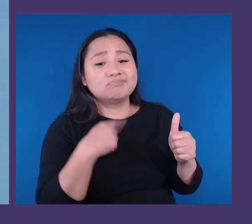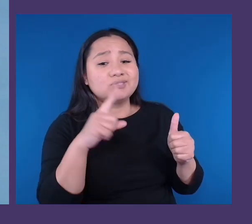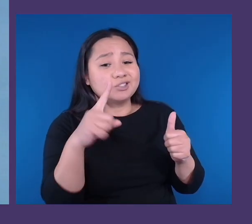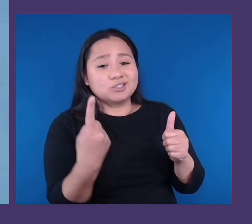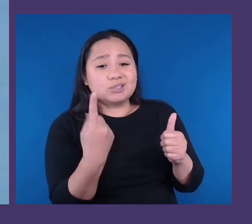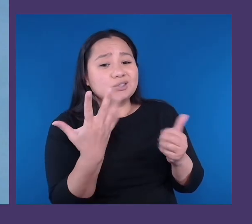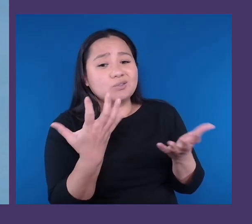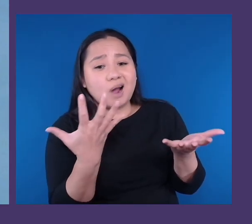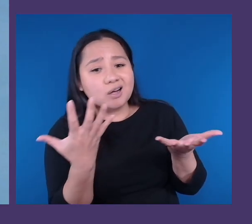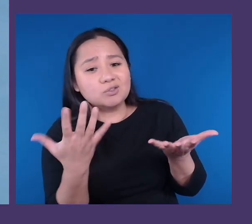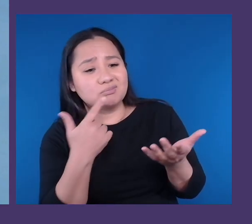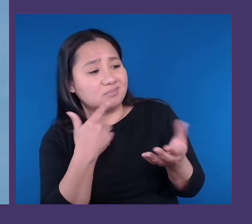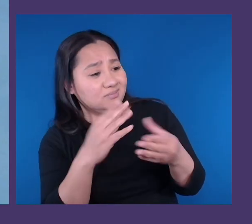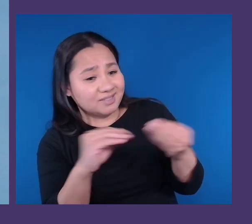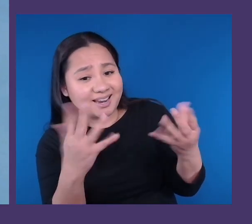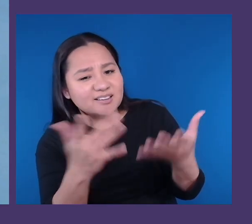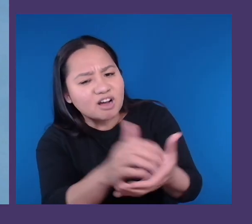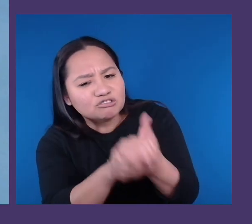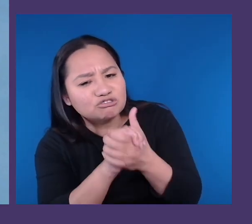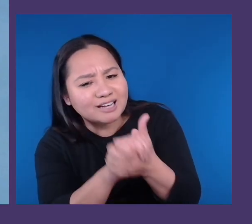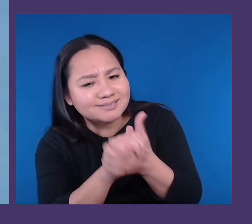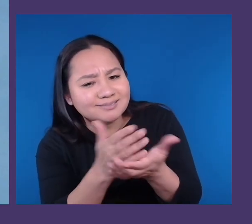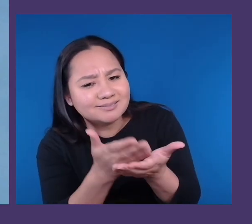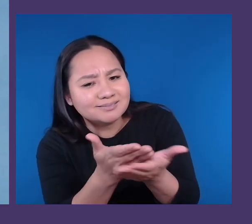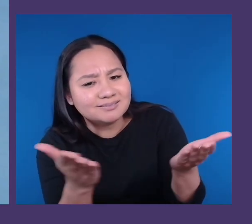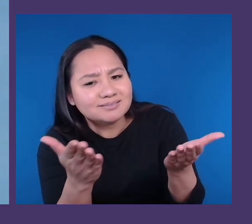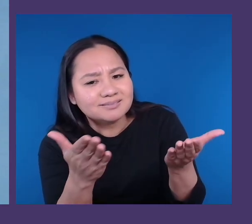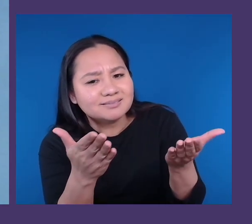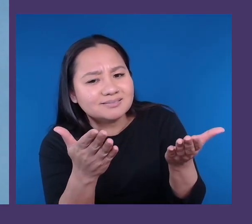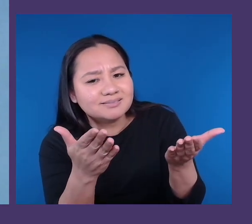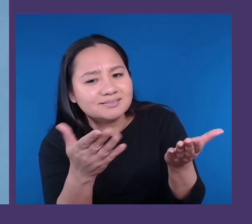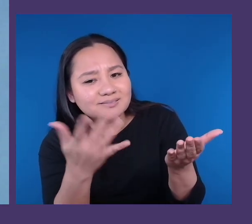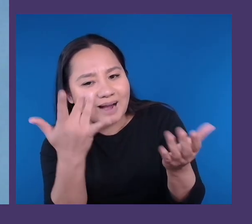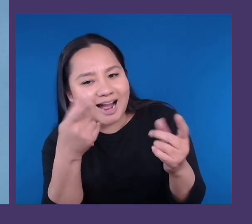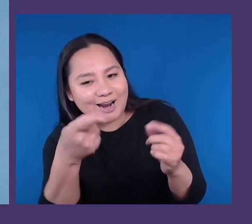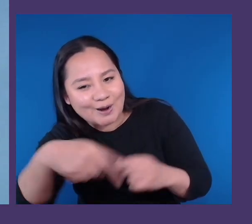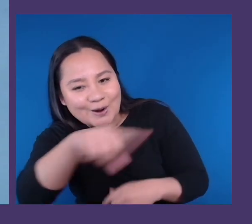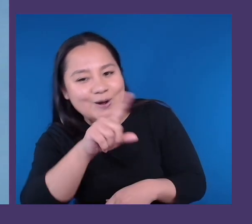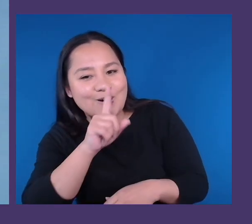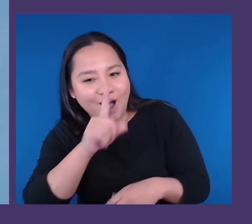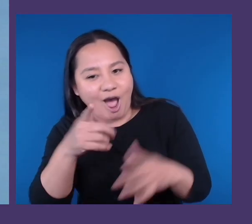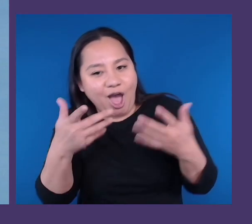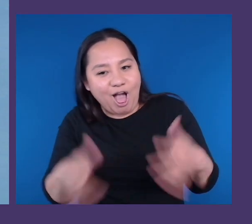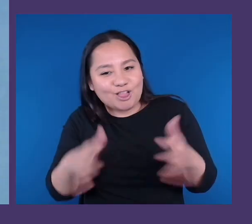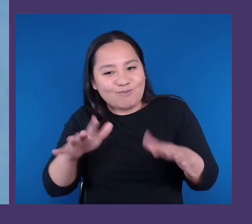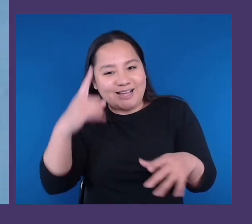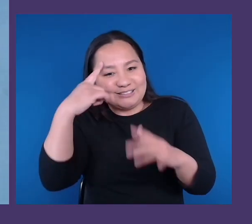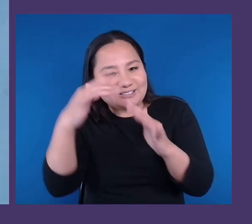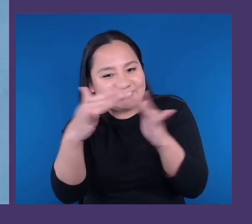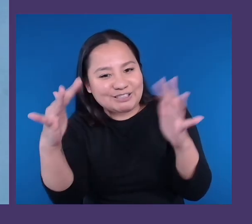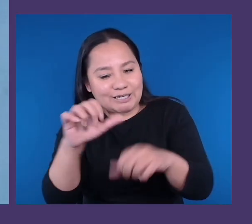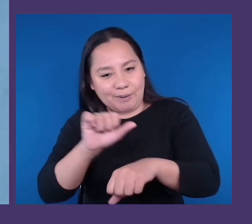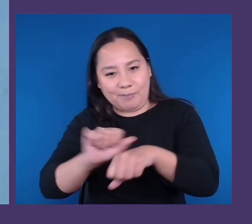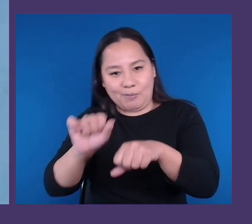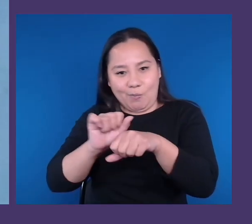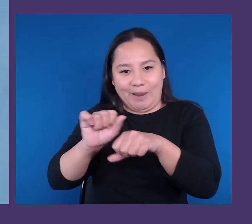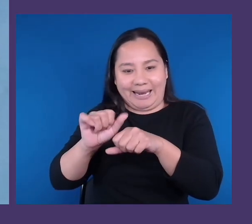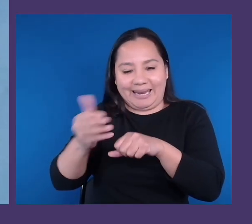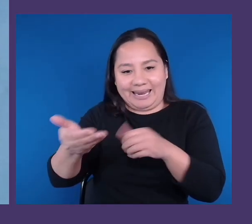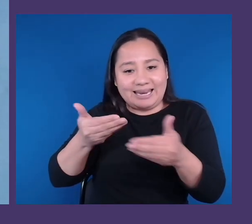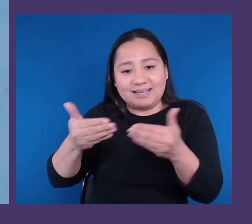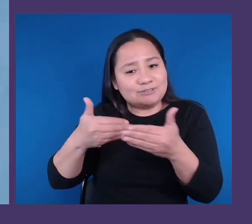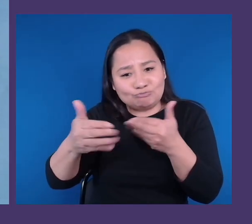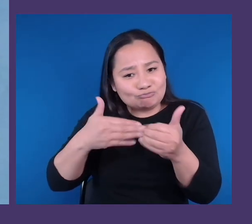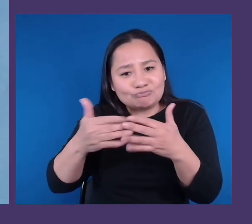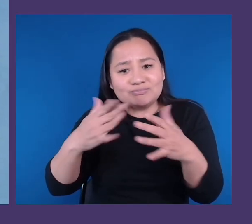employers. Surprise. You are already a neurodiversity employer. Despite significant barriers to entry, many of